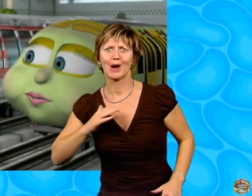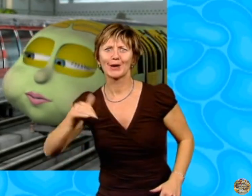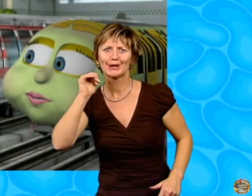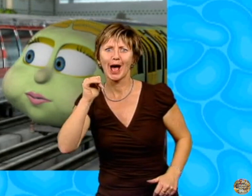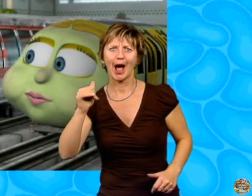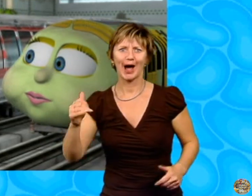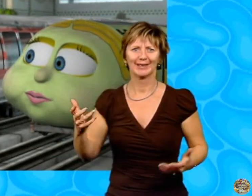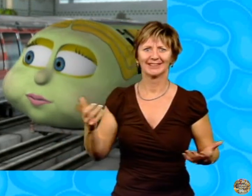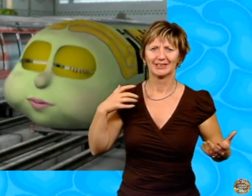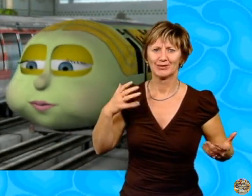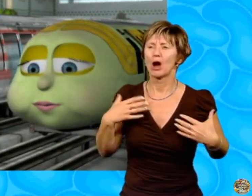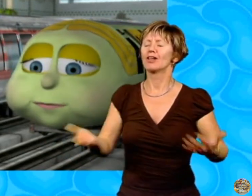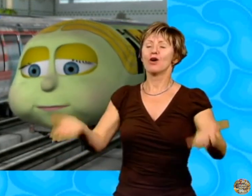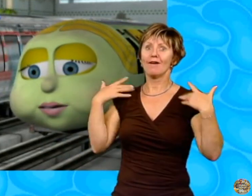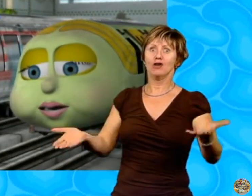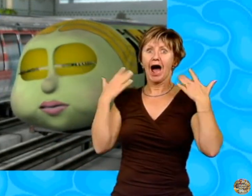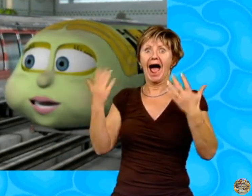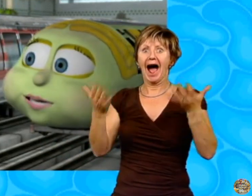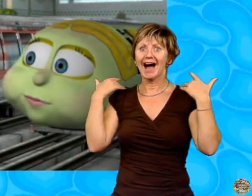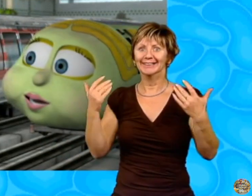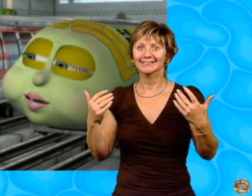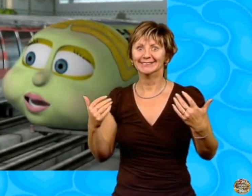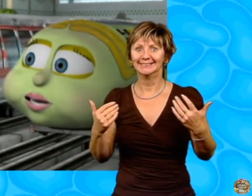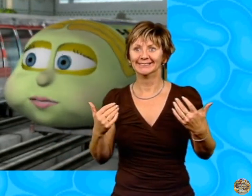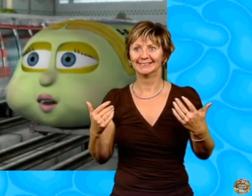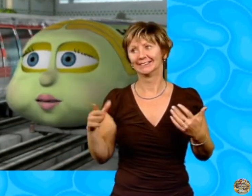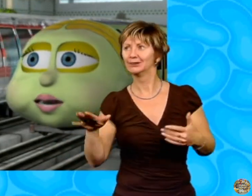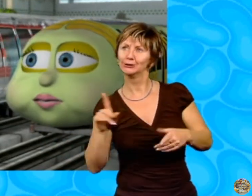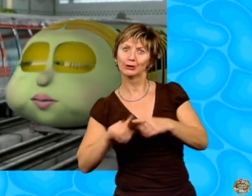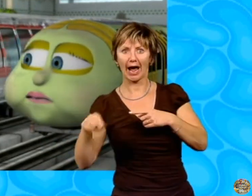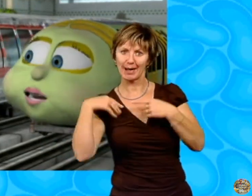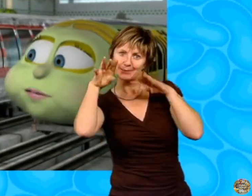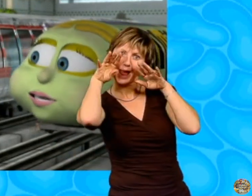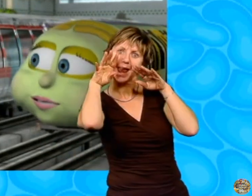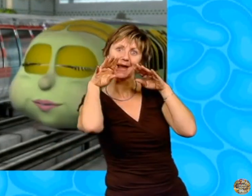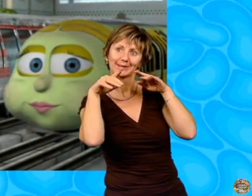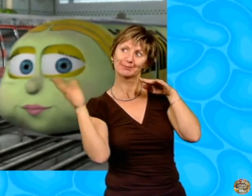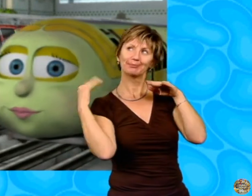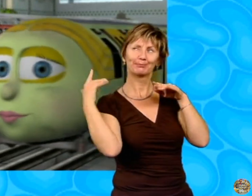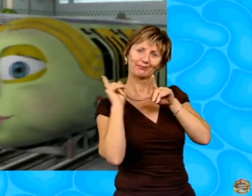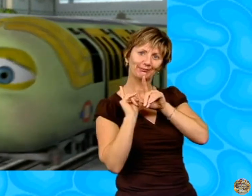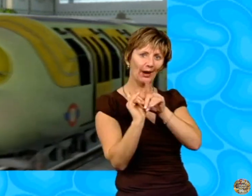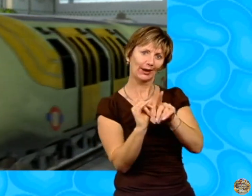can I get some blasts of fresh air? Try my line, Brooklyn. Follow me.